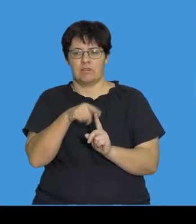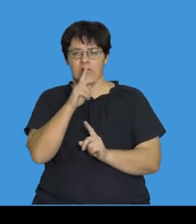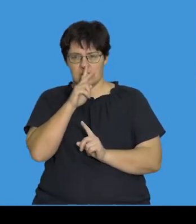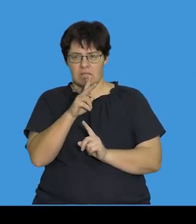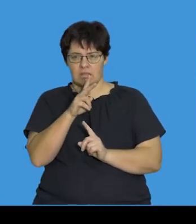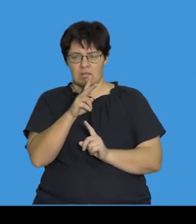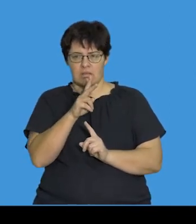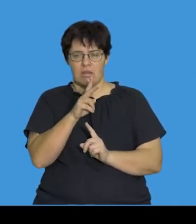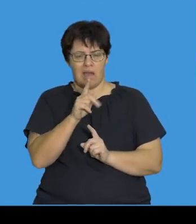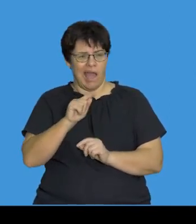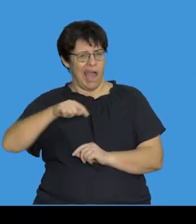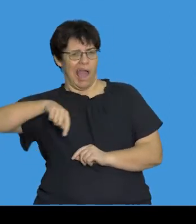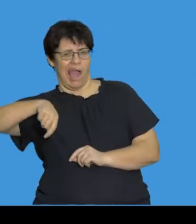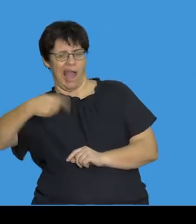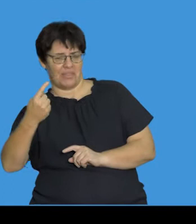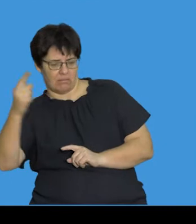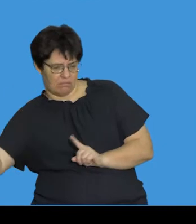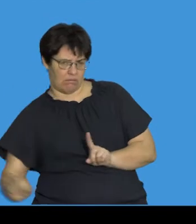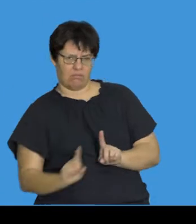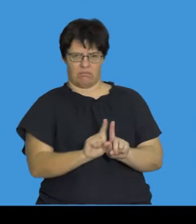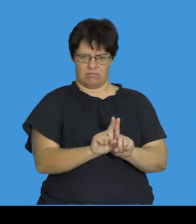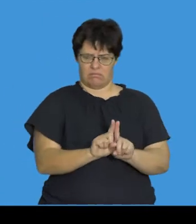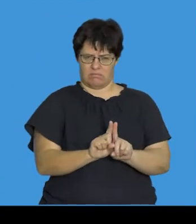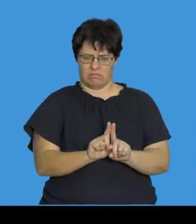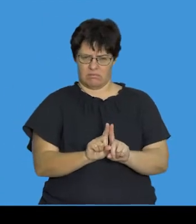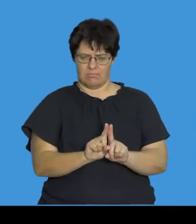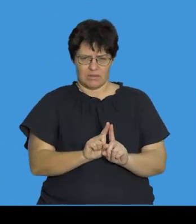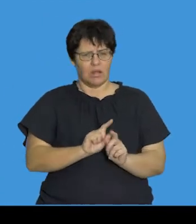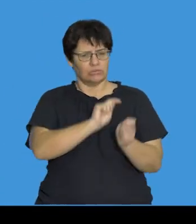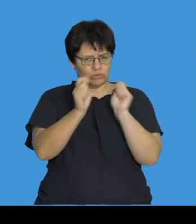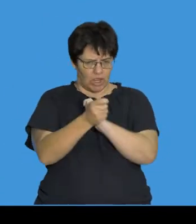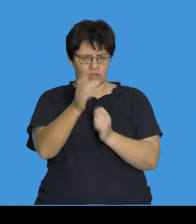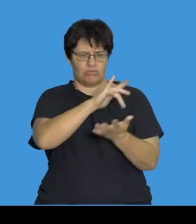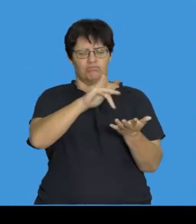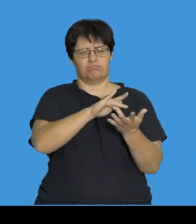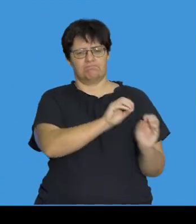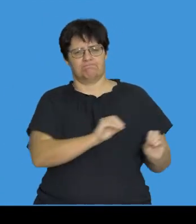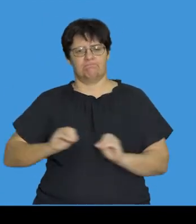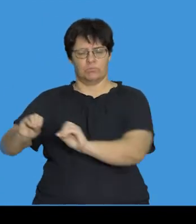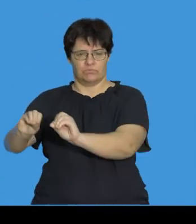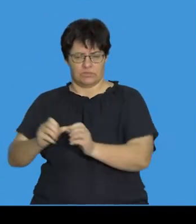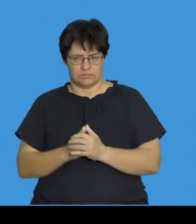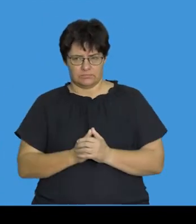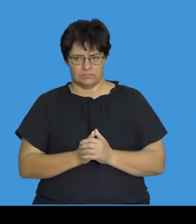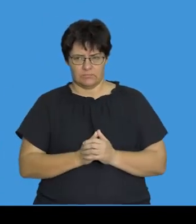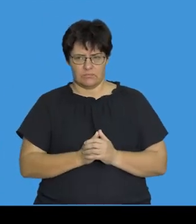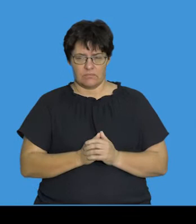we're seeing that now we're seeing a segment from another chromosome being added on here. So, that's changing its location.